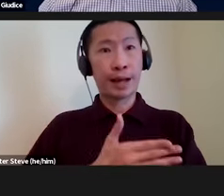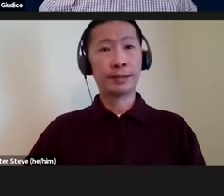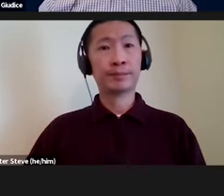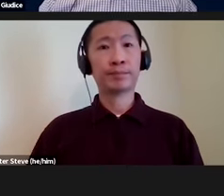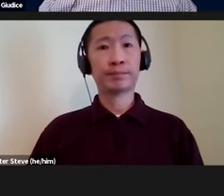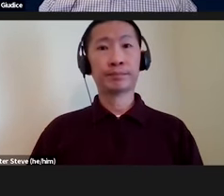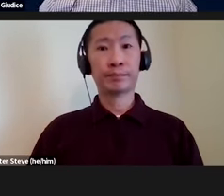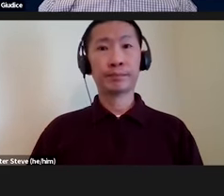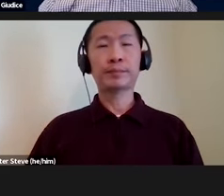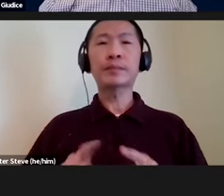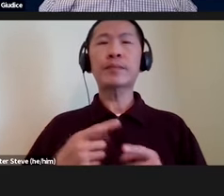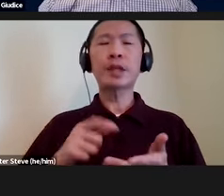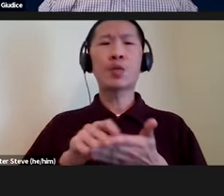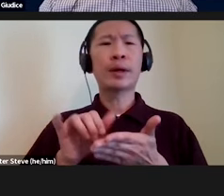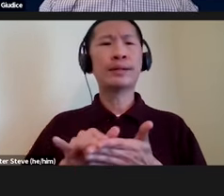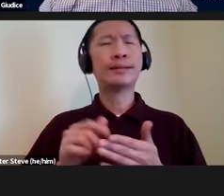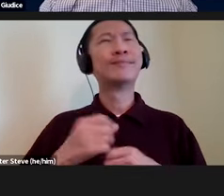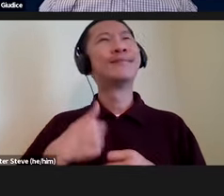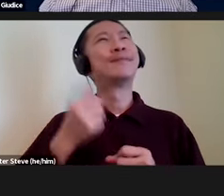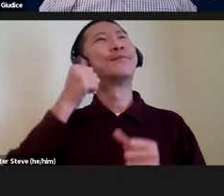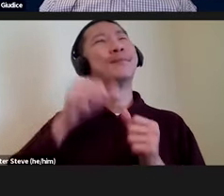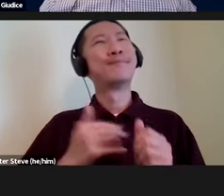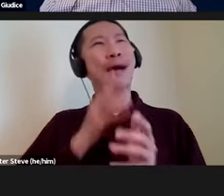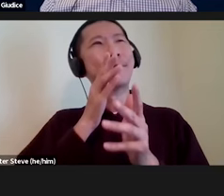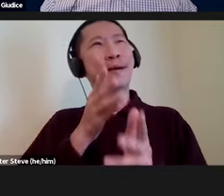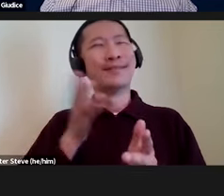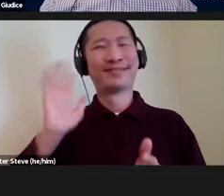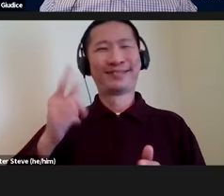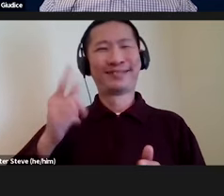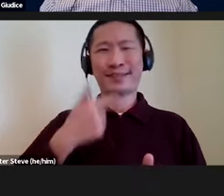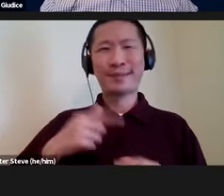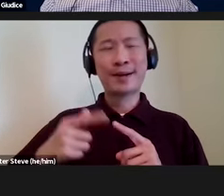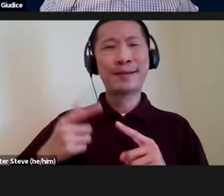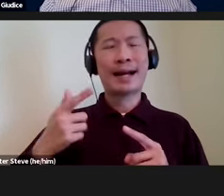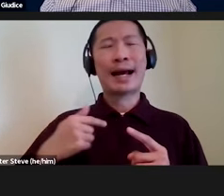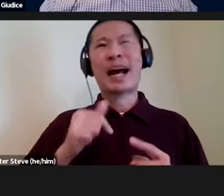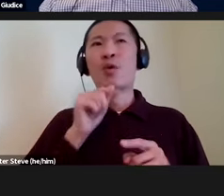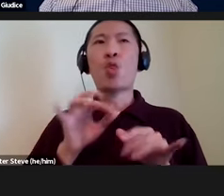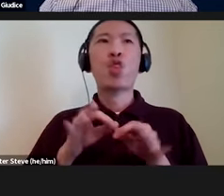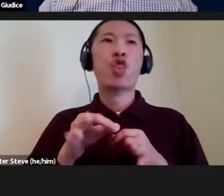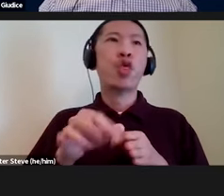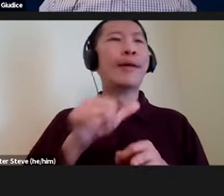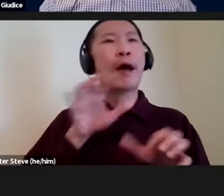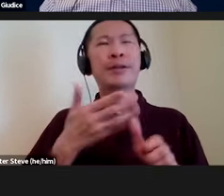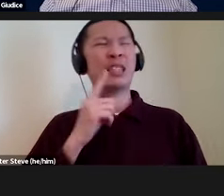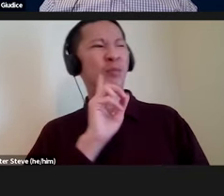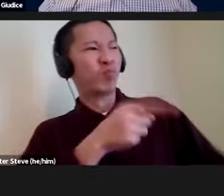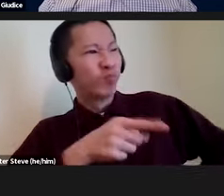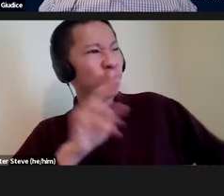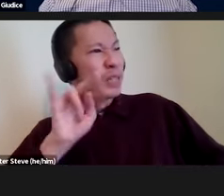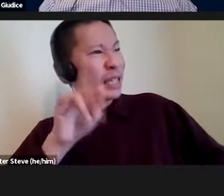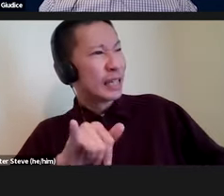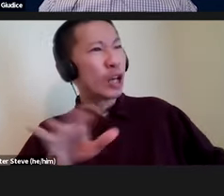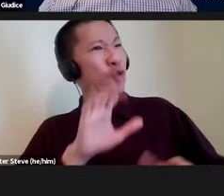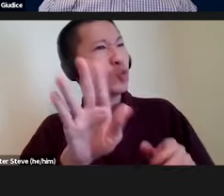And this, as I was writing this, made me think of my grandmother. My grandmother used to tell me when I was equivocating or not doing things, and she'd say, Nikki, do your business or get